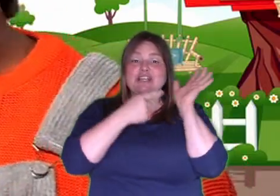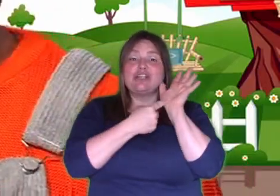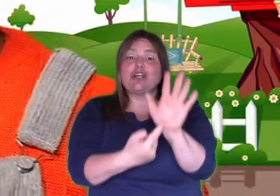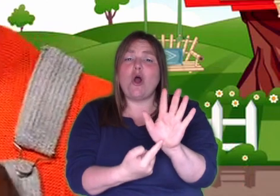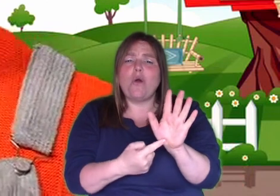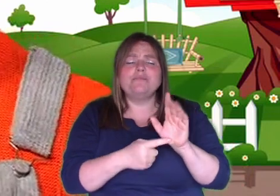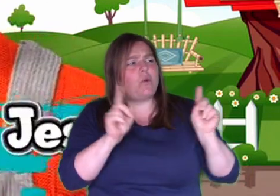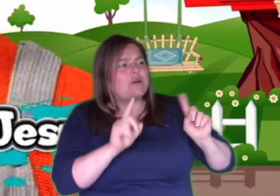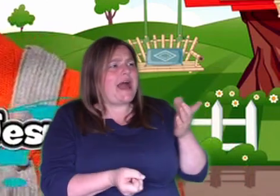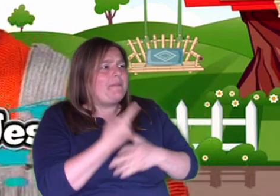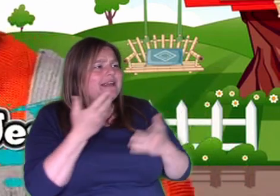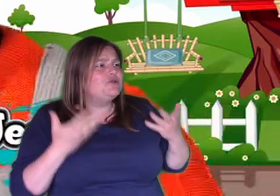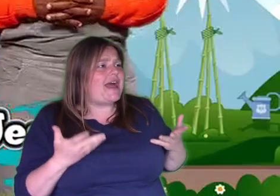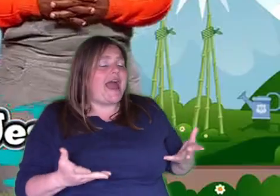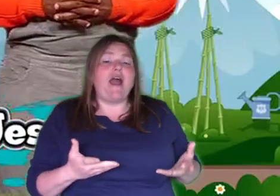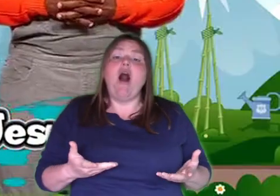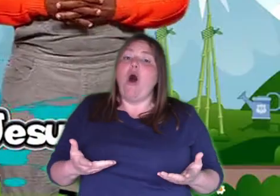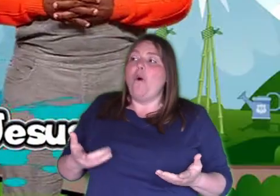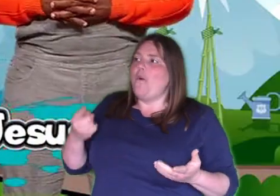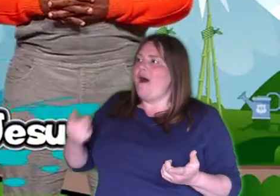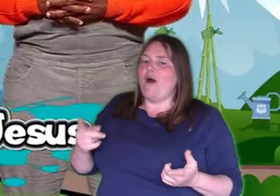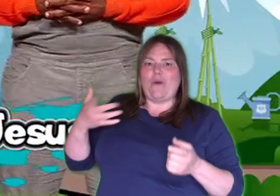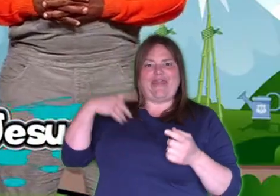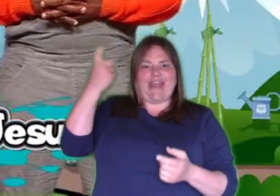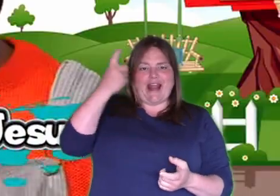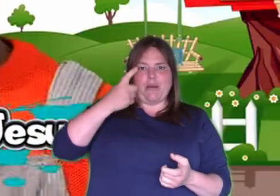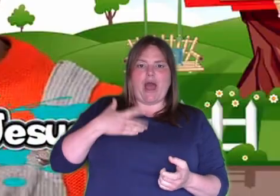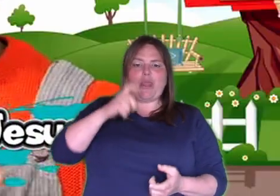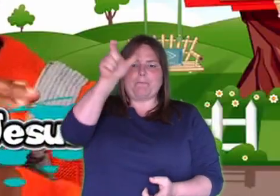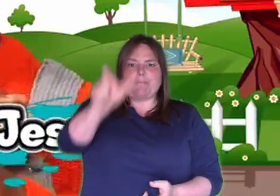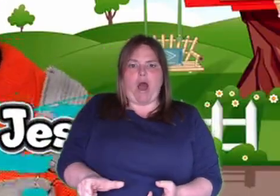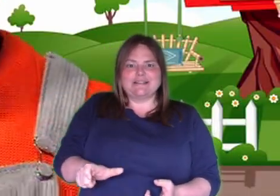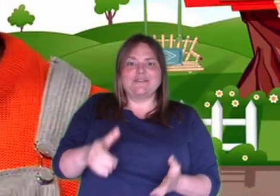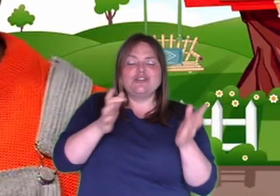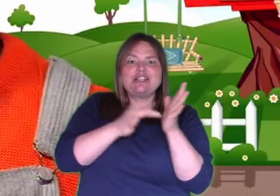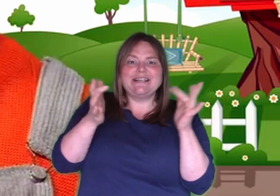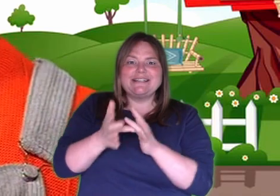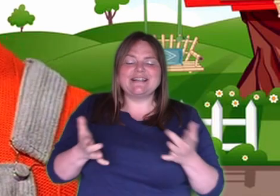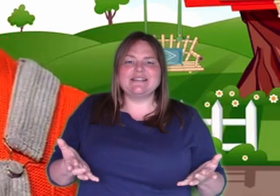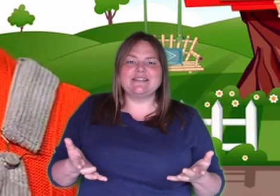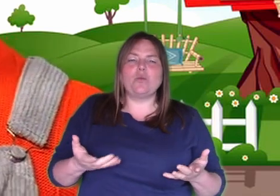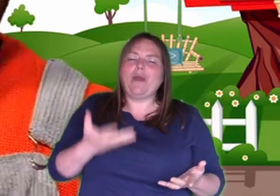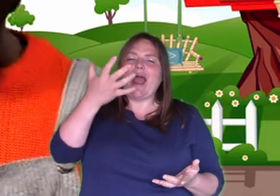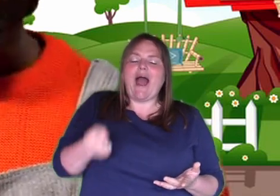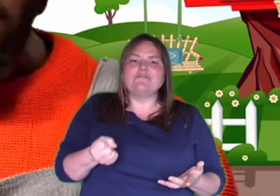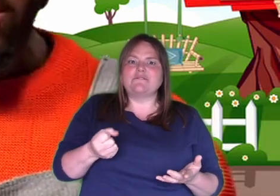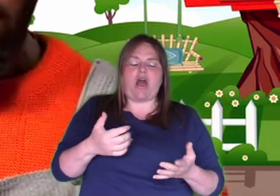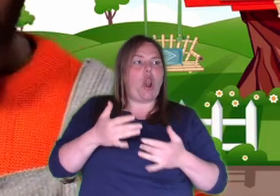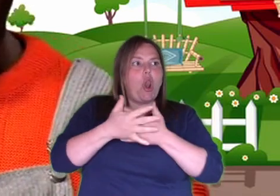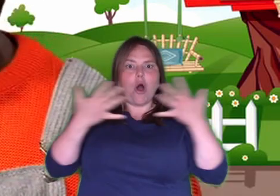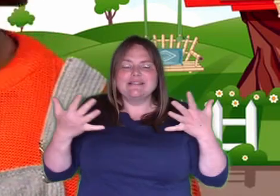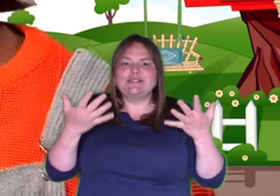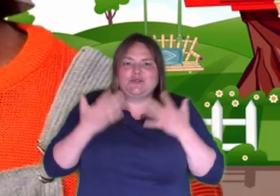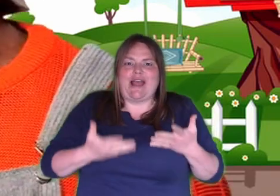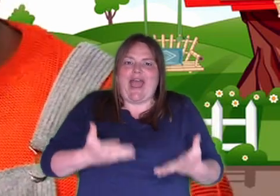we're thinking about the person of Jesus. What a brilliant place to start. We have a packed show for everyone today. We have a super